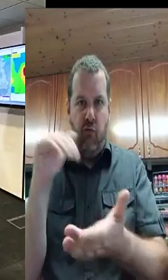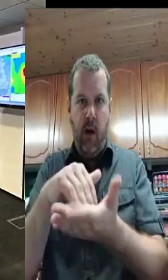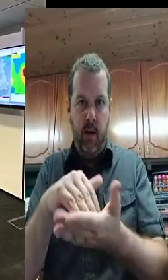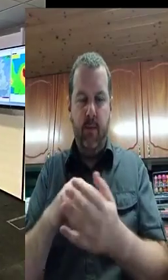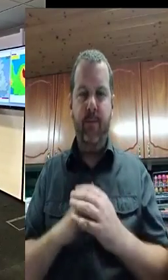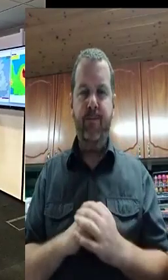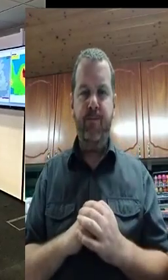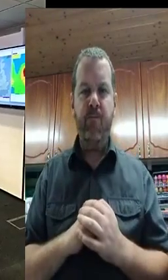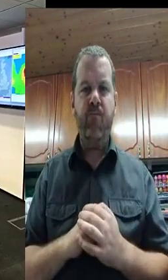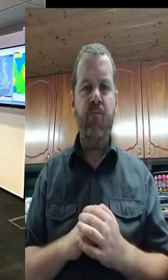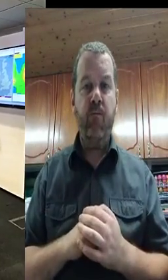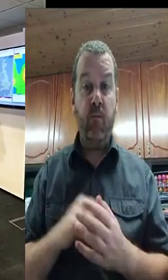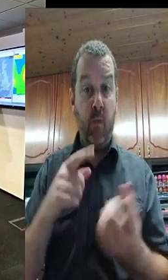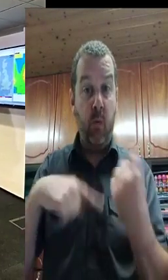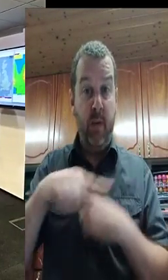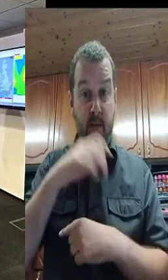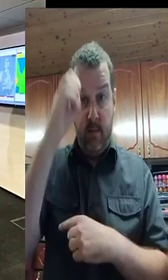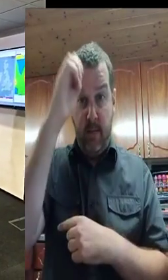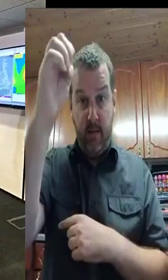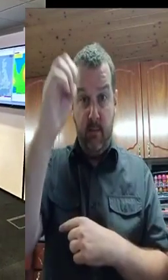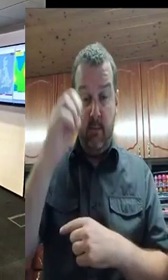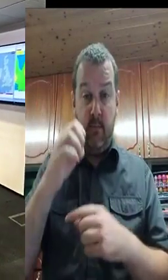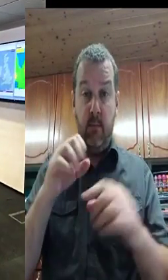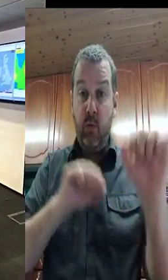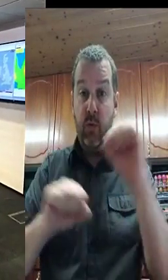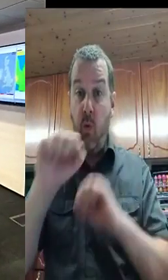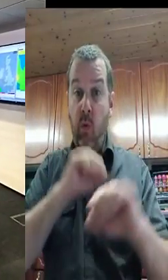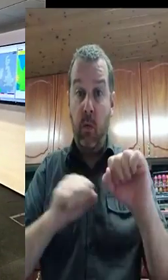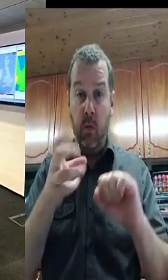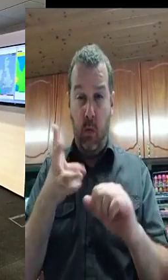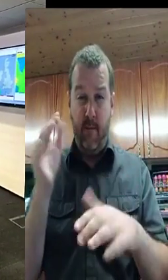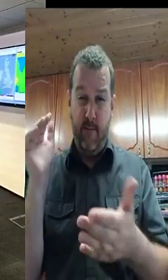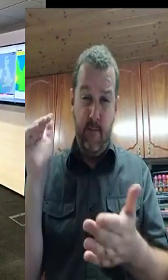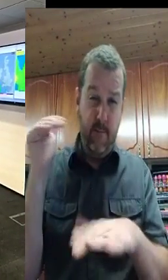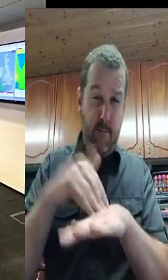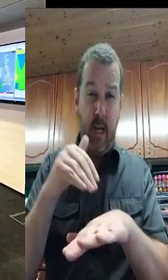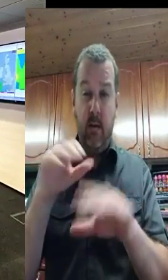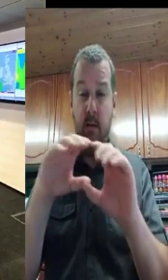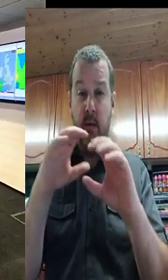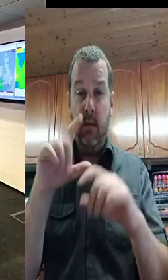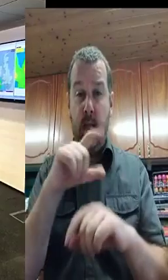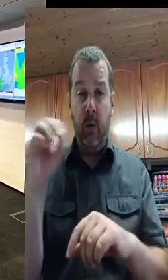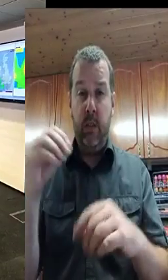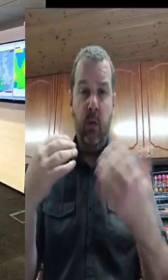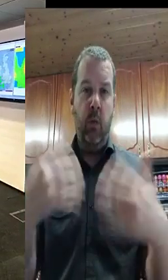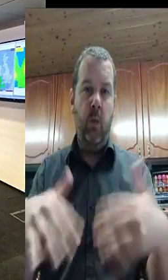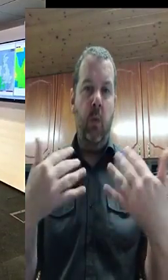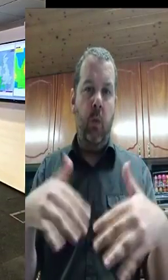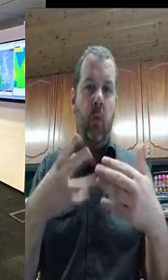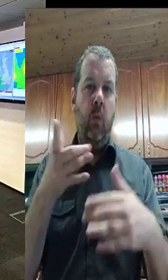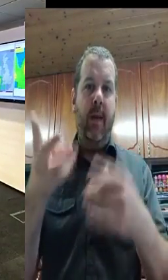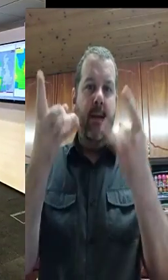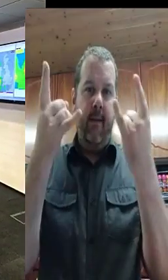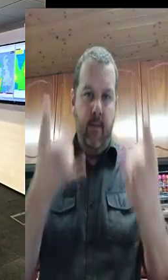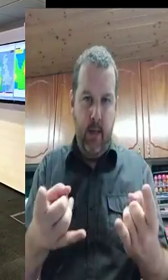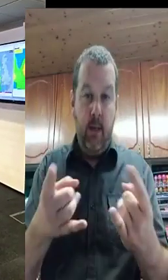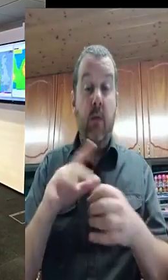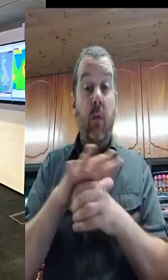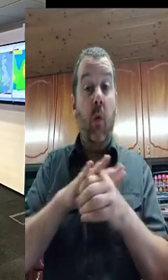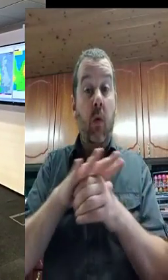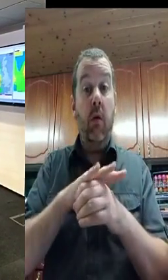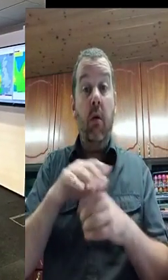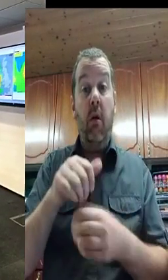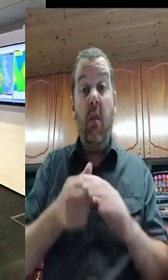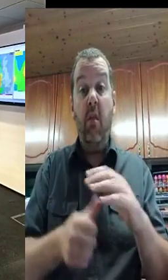Thank you, David. I think we'll take questions. Okay, we're ready. I ask the spokespeople who have been speaking here, please, if don't mind stepping forward just to be here,